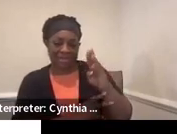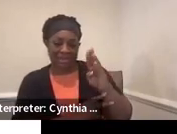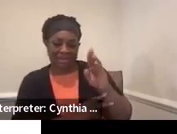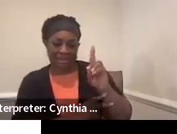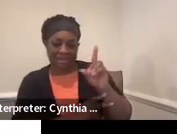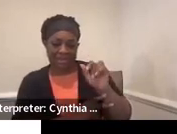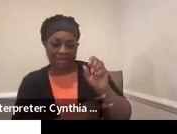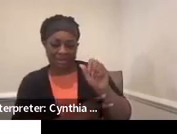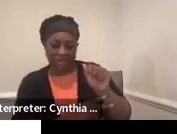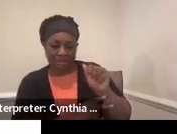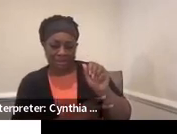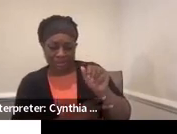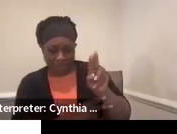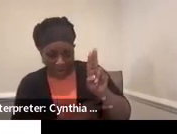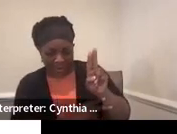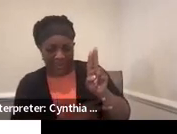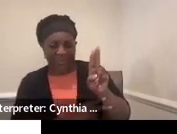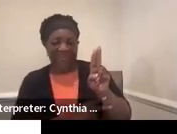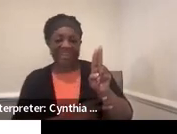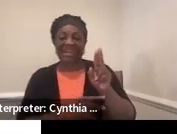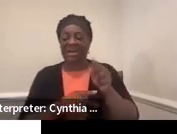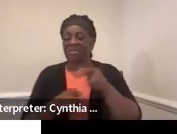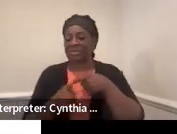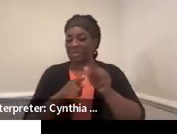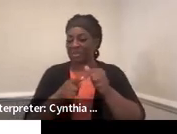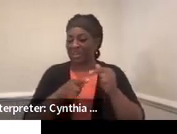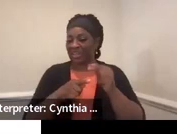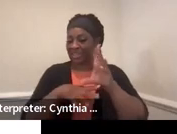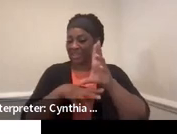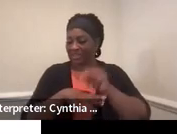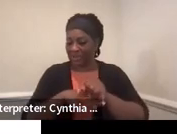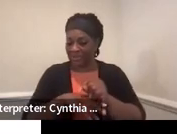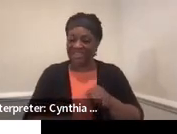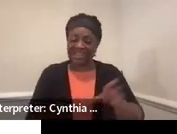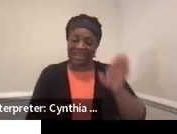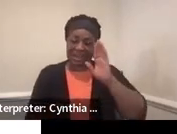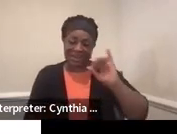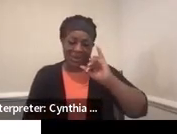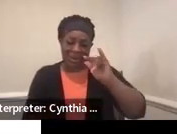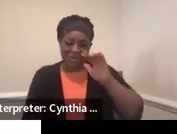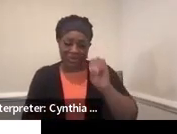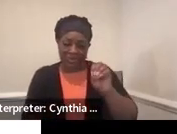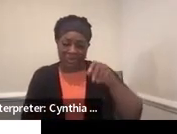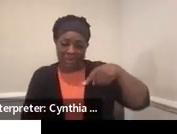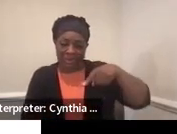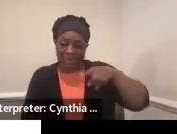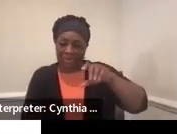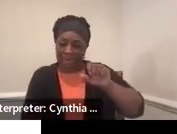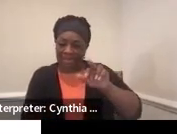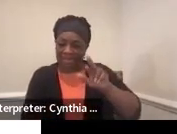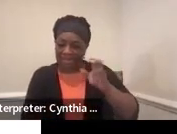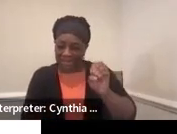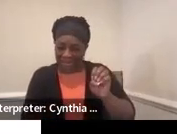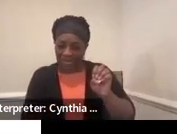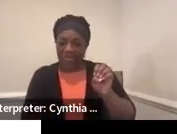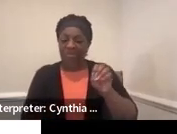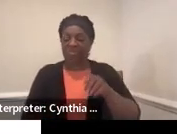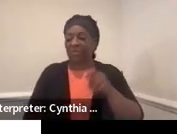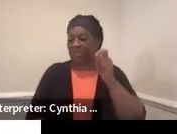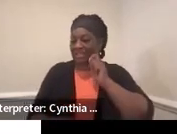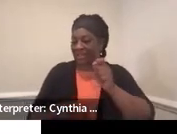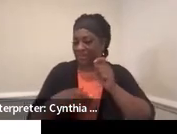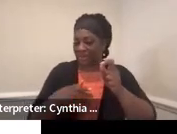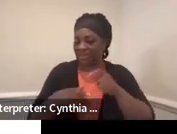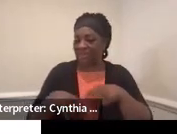We also have Julie. Hi, I'm Julie Pelletier, admin support for the monitoring team. All right. Poor